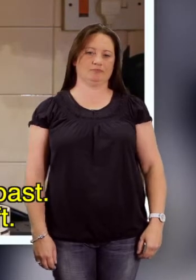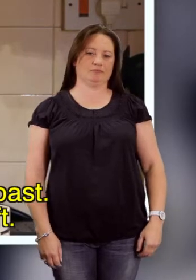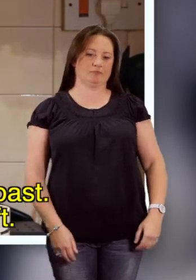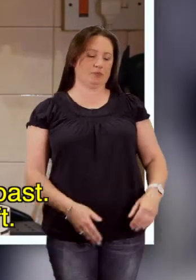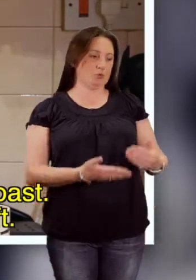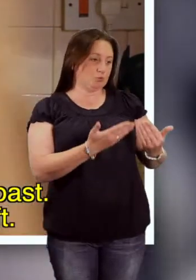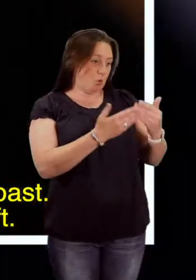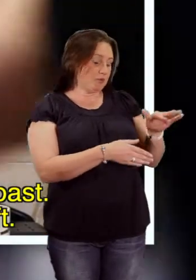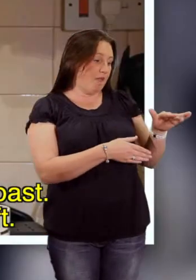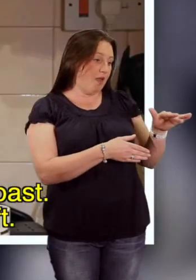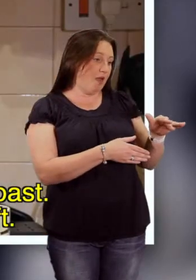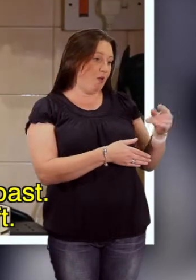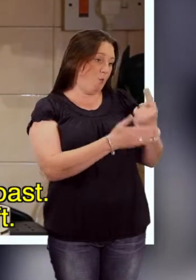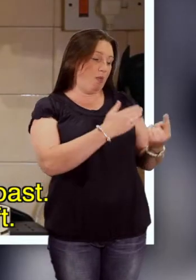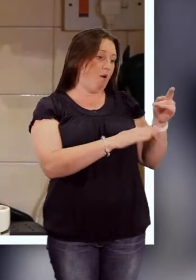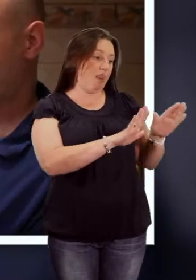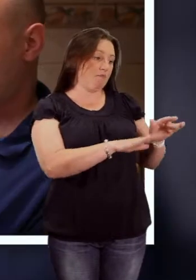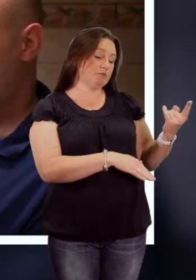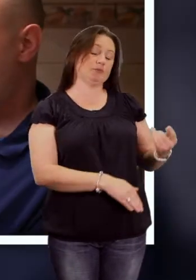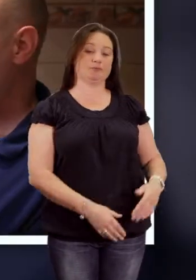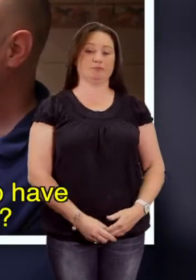Sam, I'd quickly get some toast. There's only one slice left.